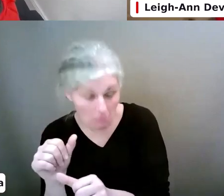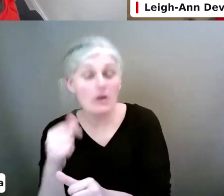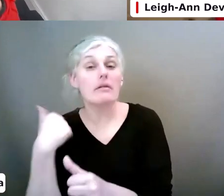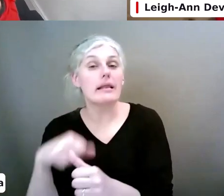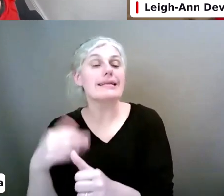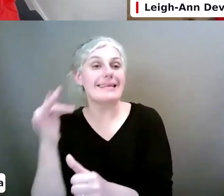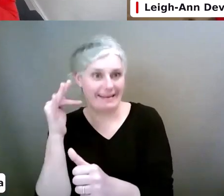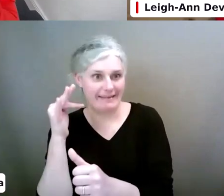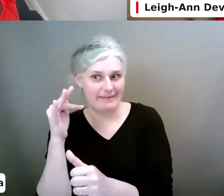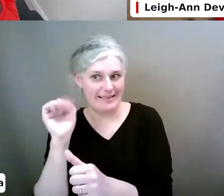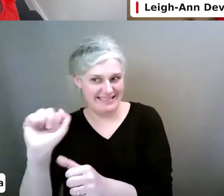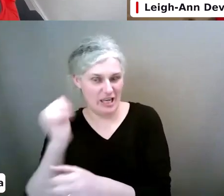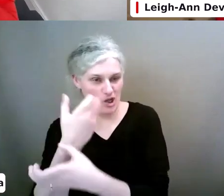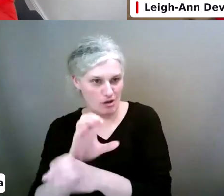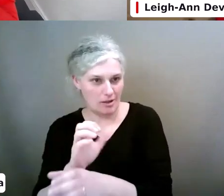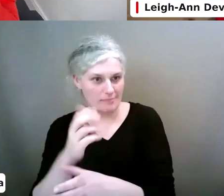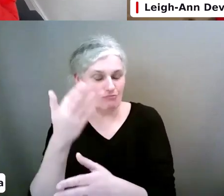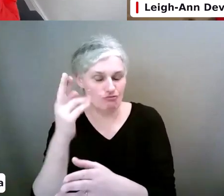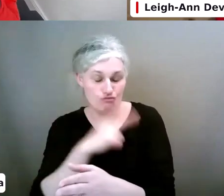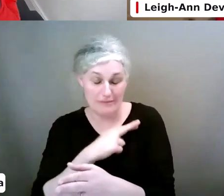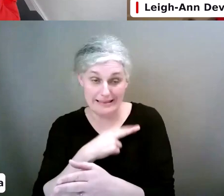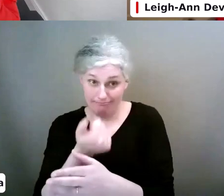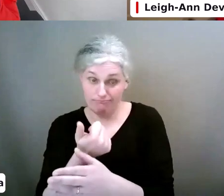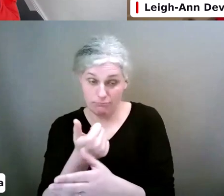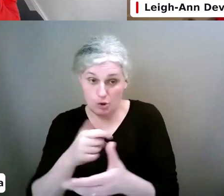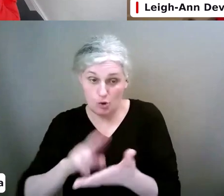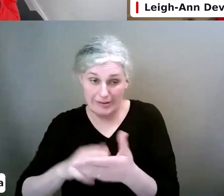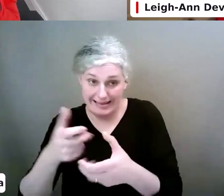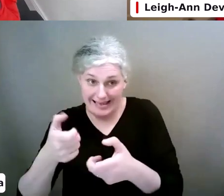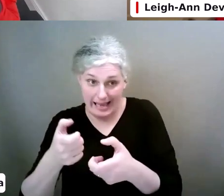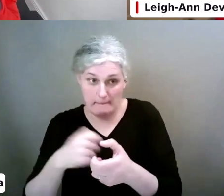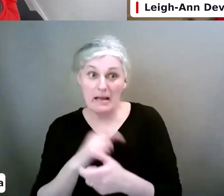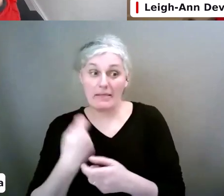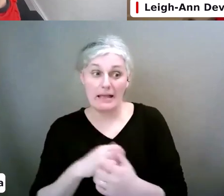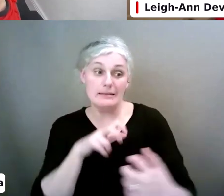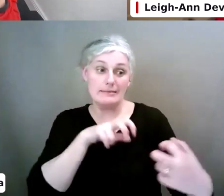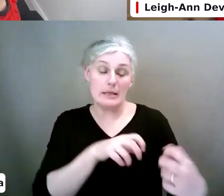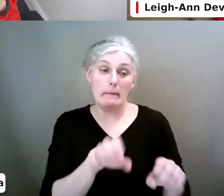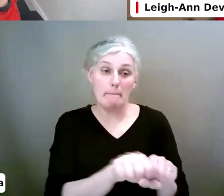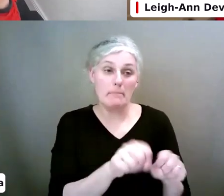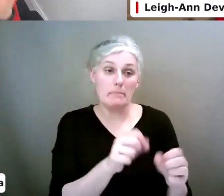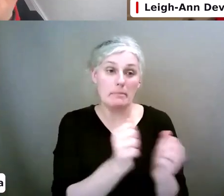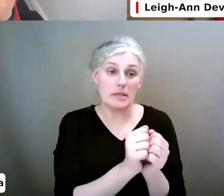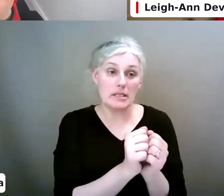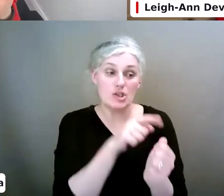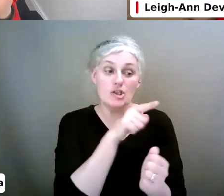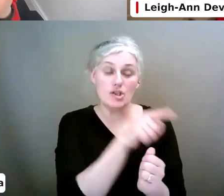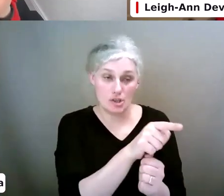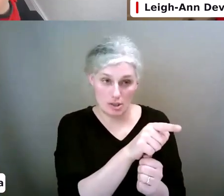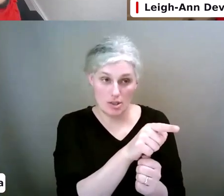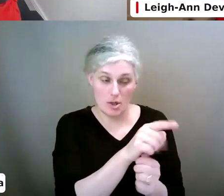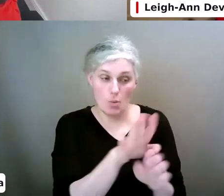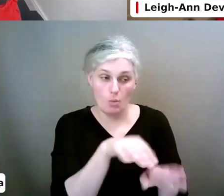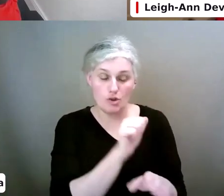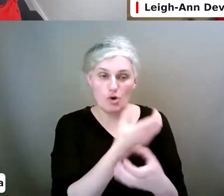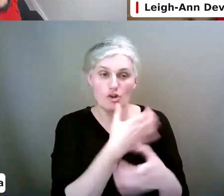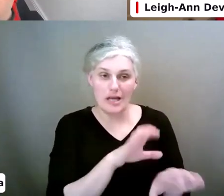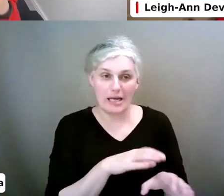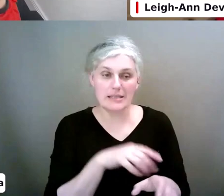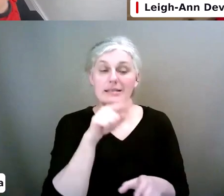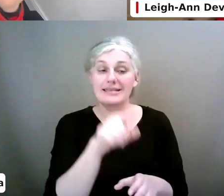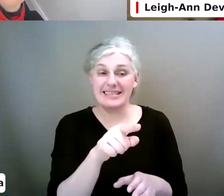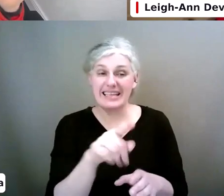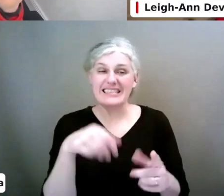are a lot of restrictions and settings that you can put on that. But Grand Theft Auto is 18 for a reason. There is some